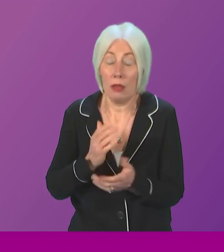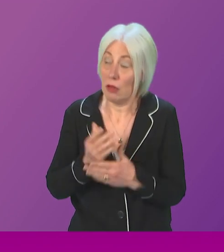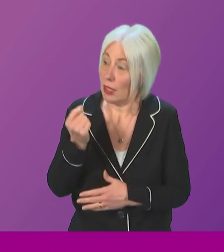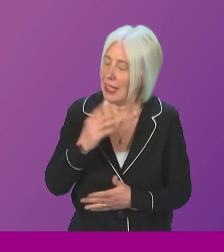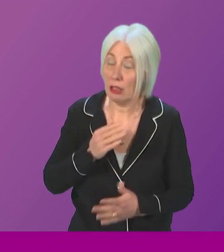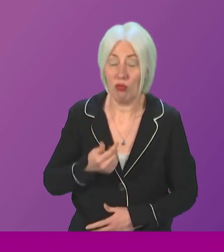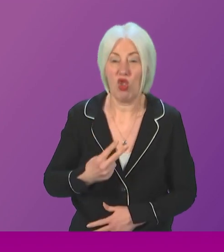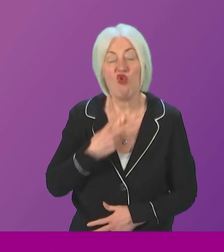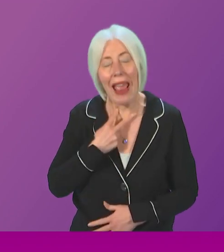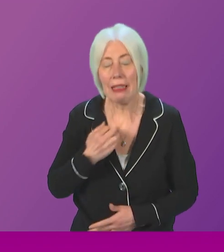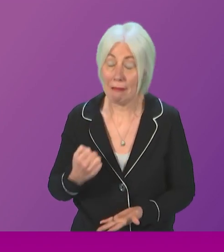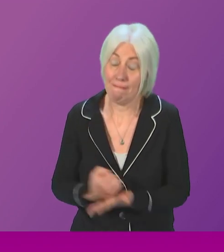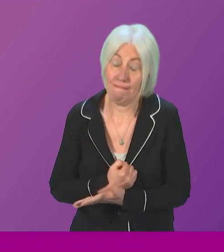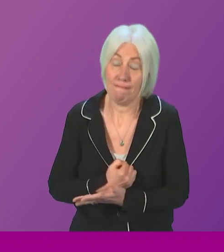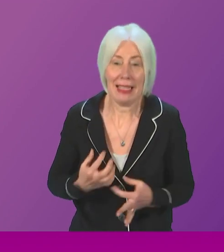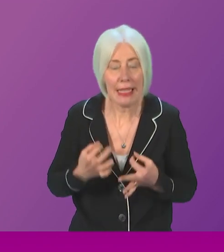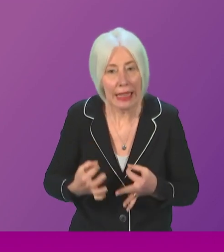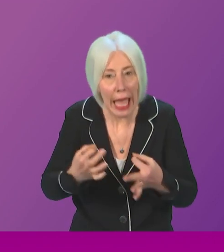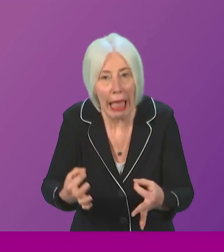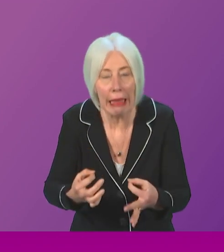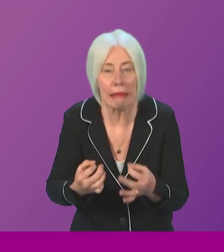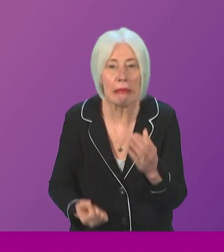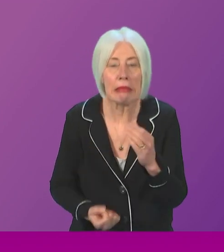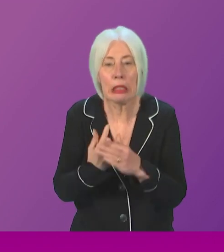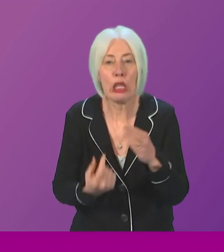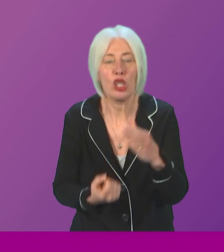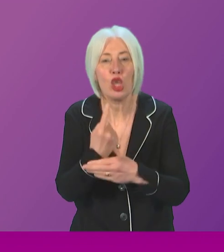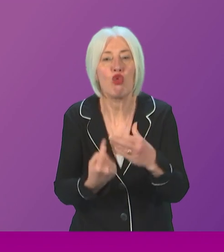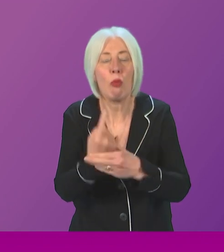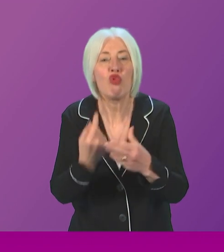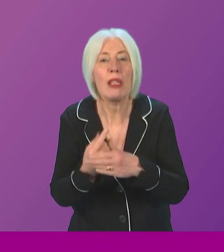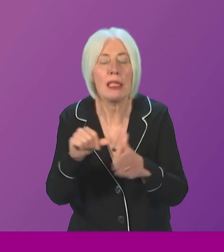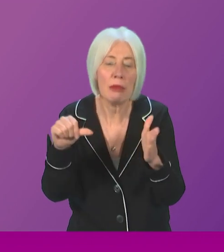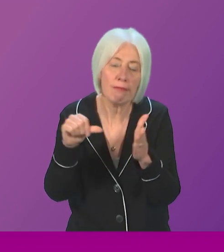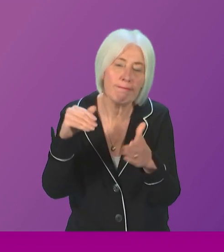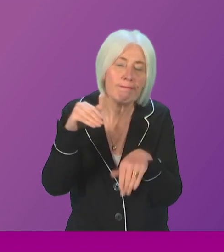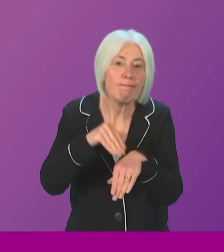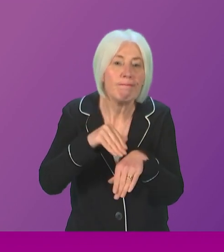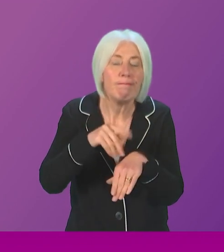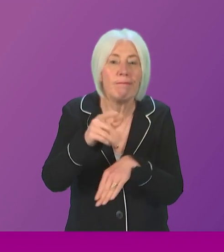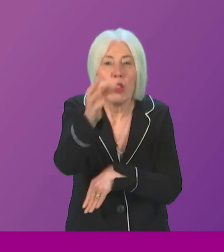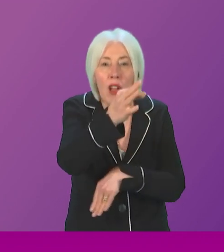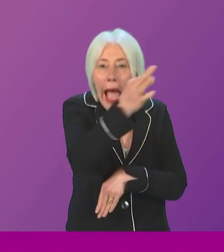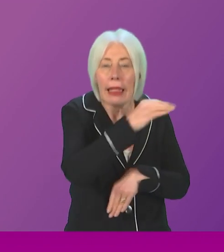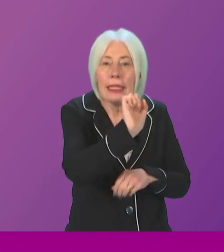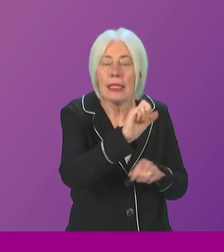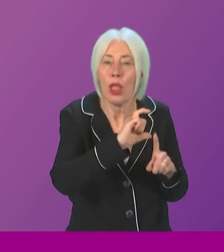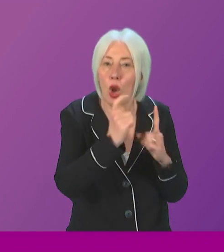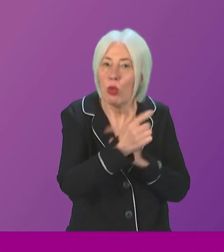regrets any delays and disruptions that have impacted our island communities. What doesn't help our island communities is